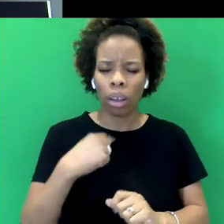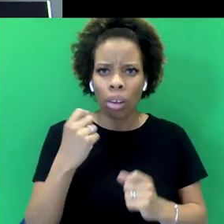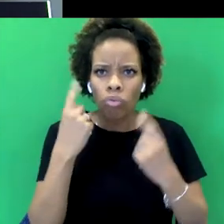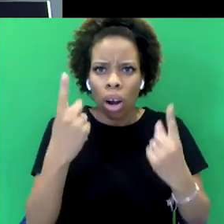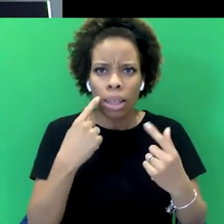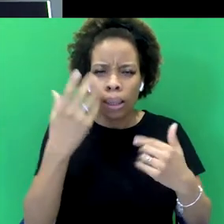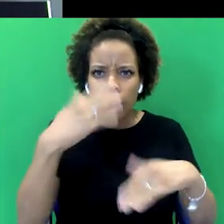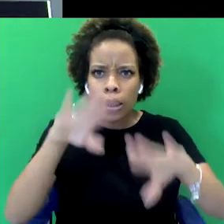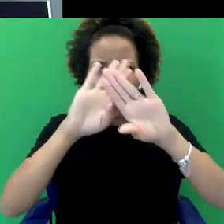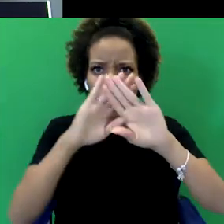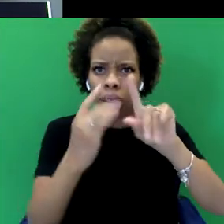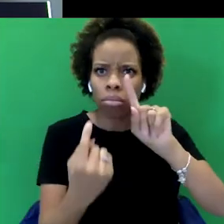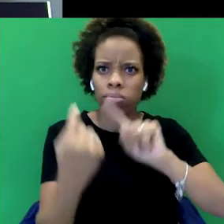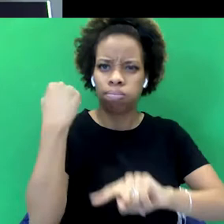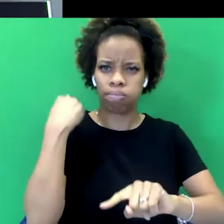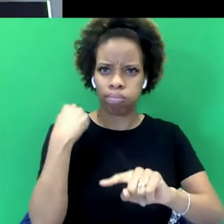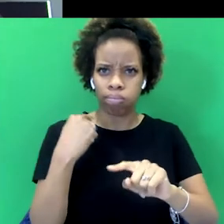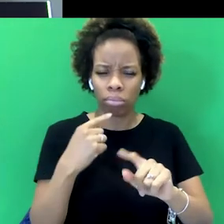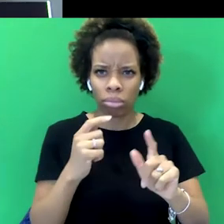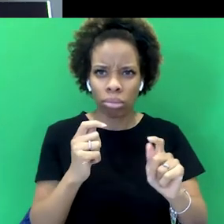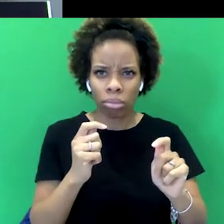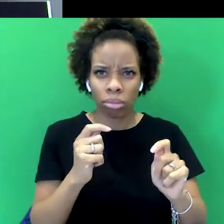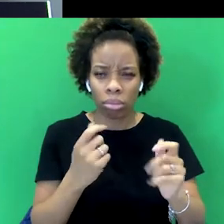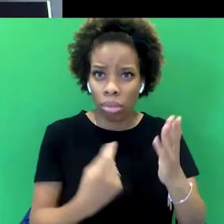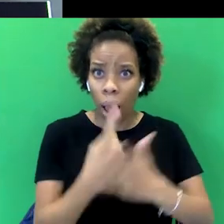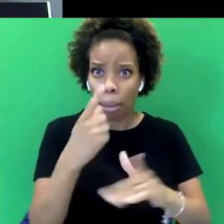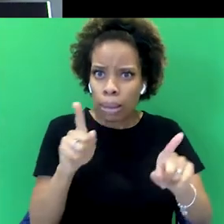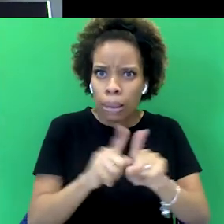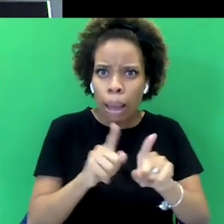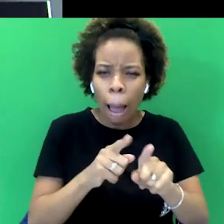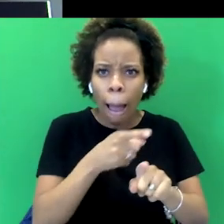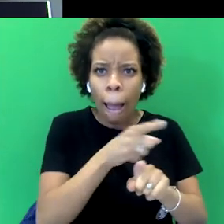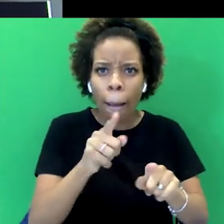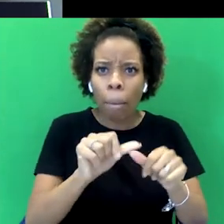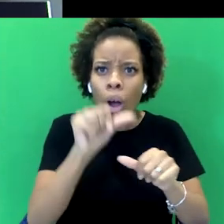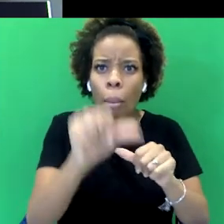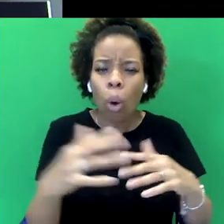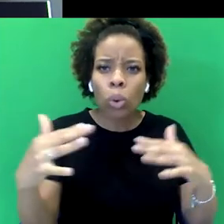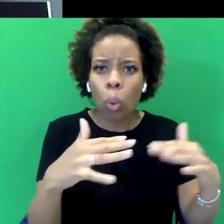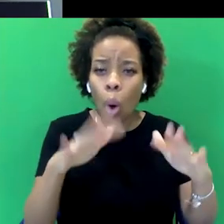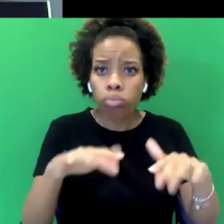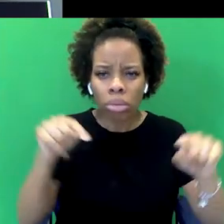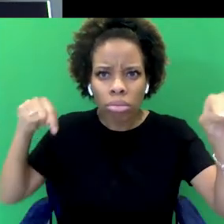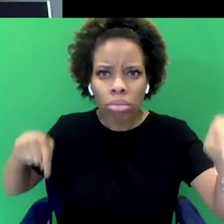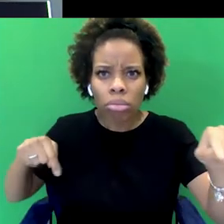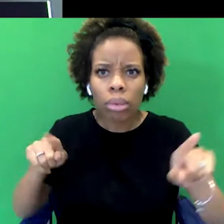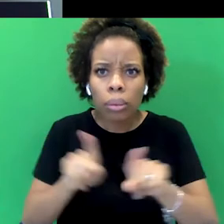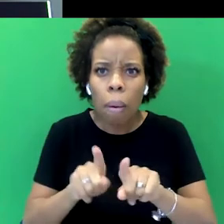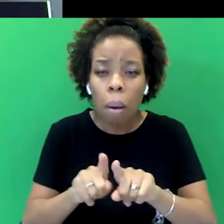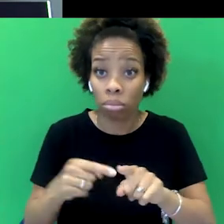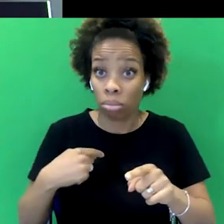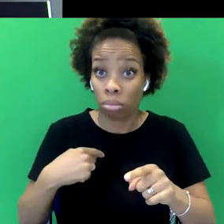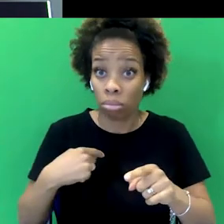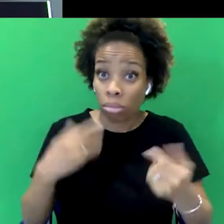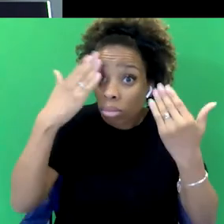imperial India was the way they were treated in post-war Britain. And that I didn't know anything about it. And actually, we have this weird